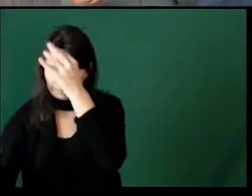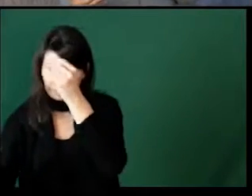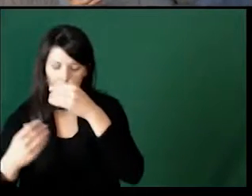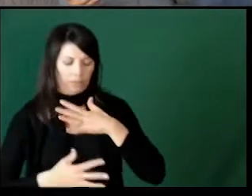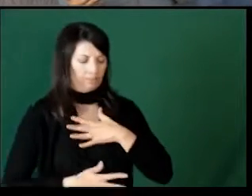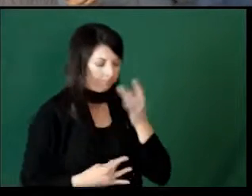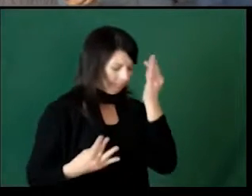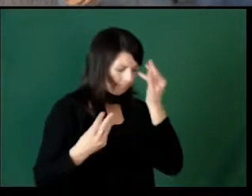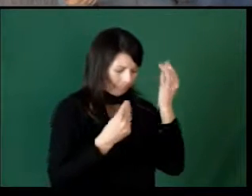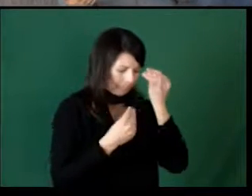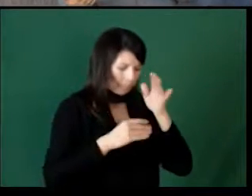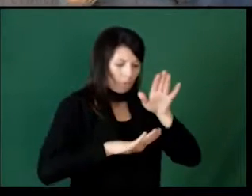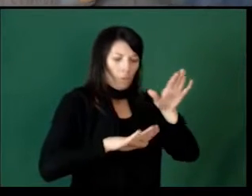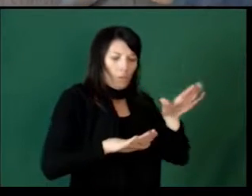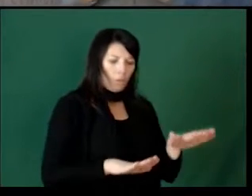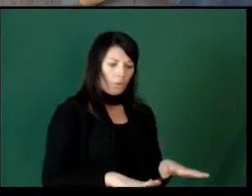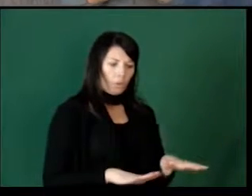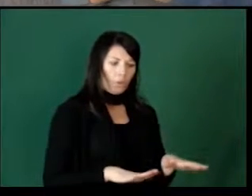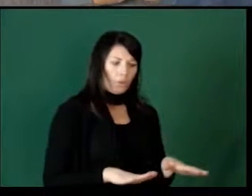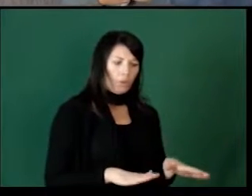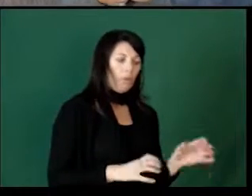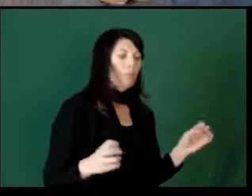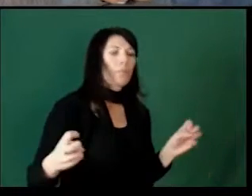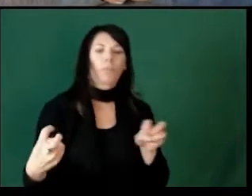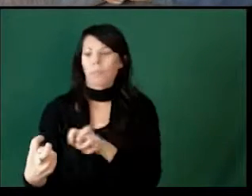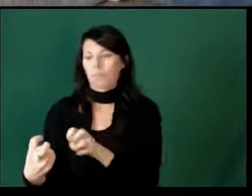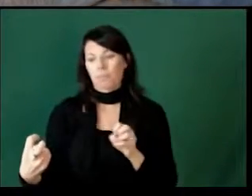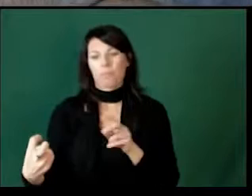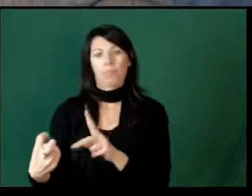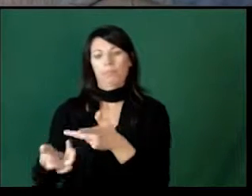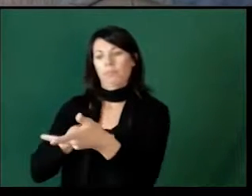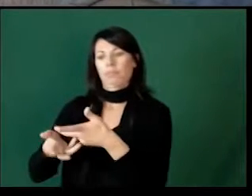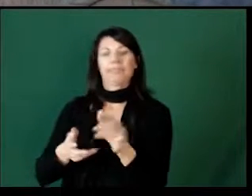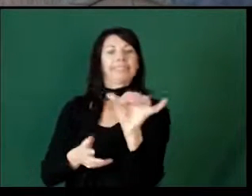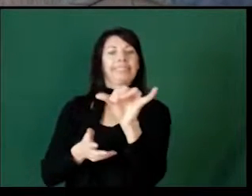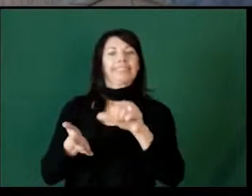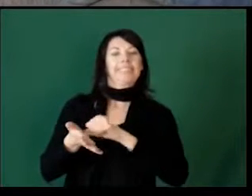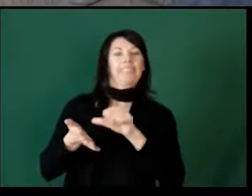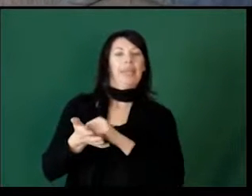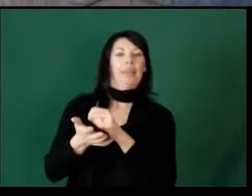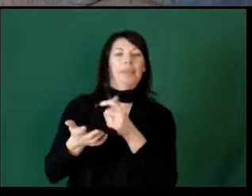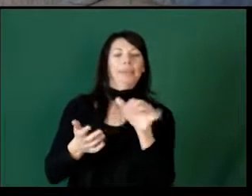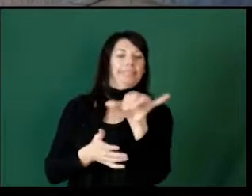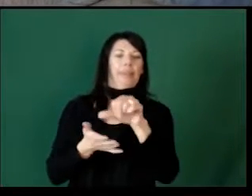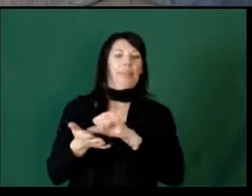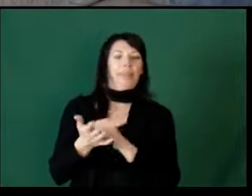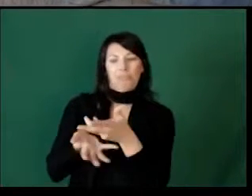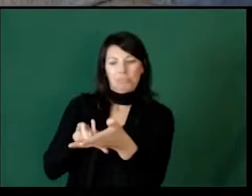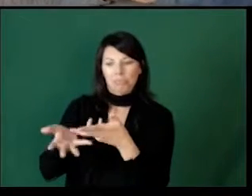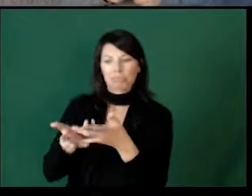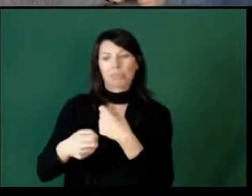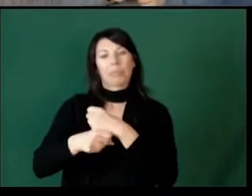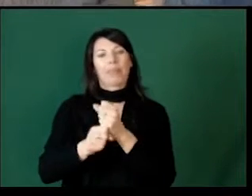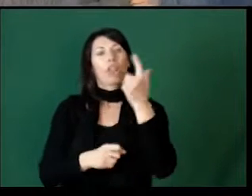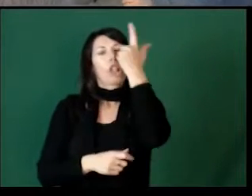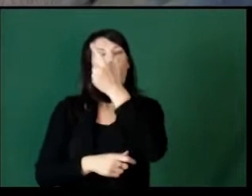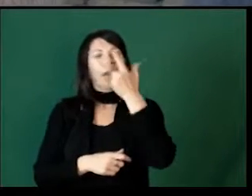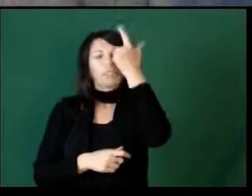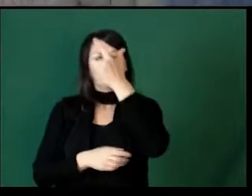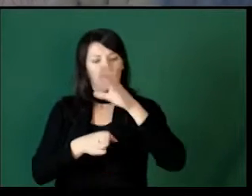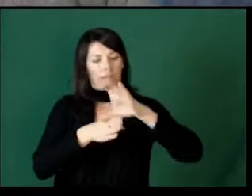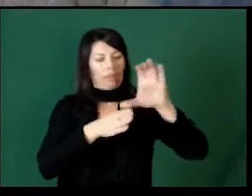giving yourself some time to think about what's happening, and then also getting on the same page so you can make logical consequences instead of punishment.